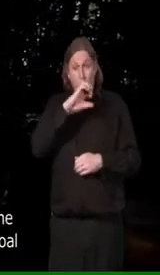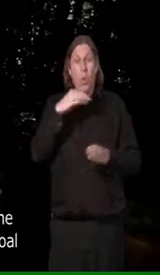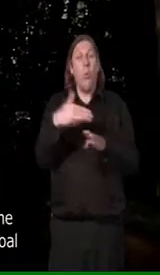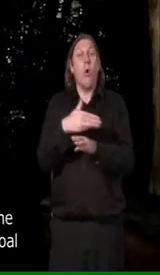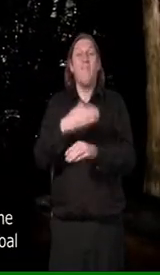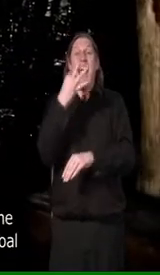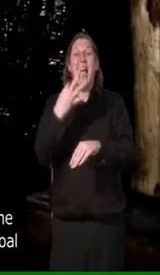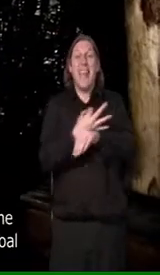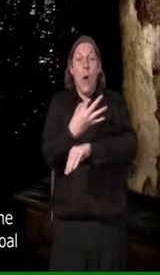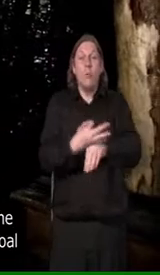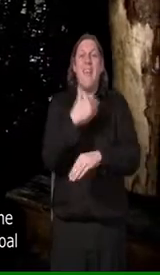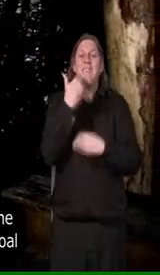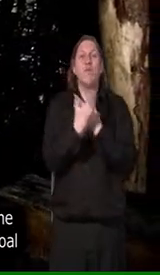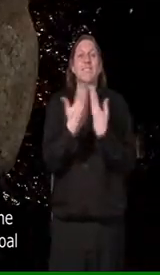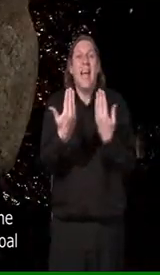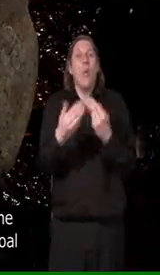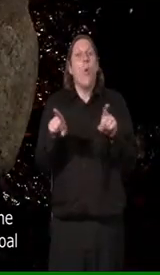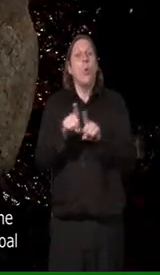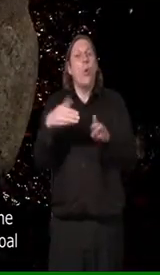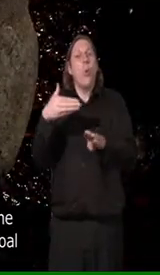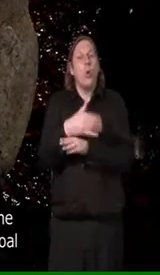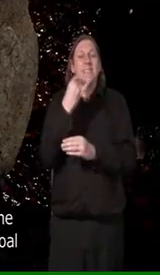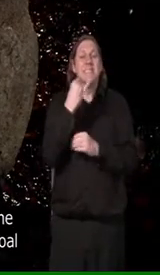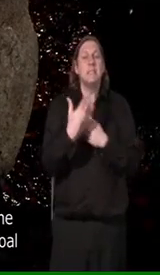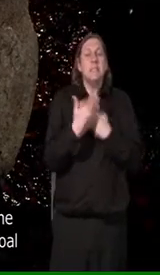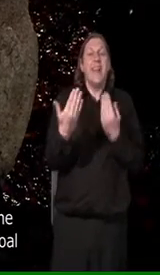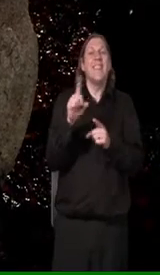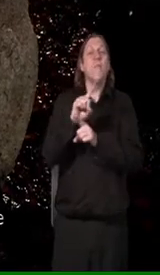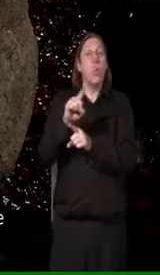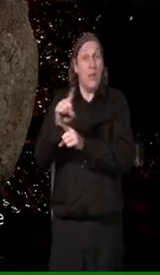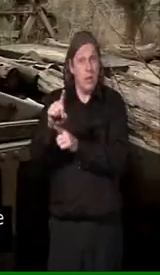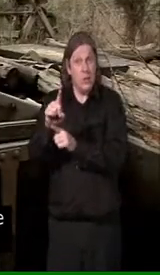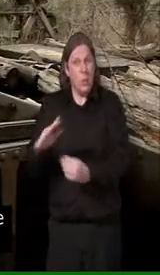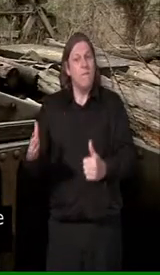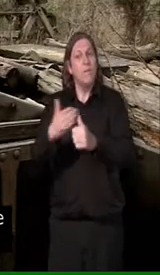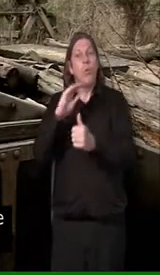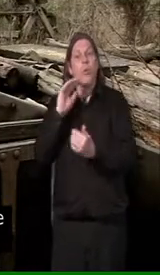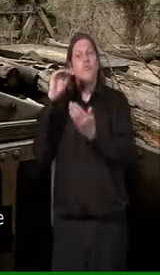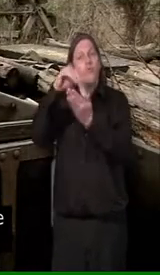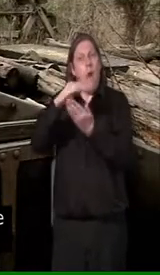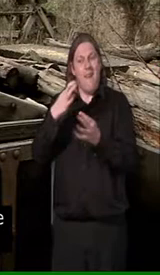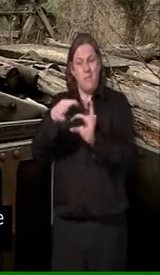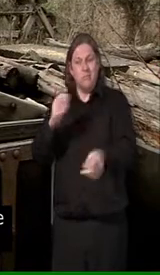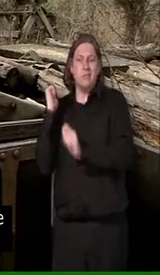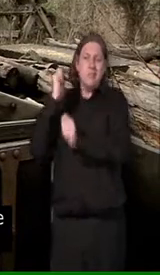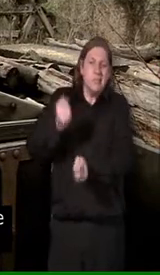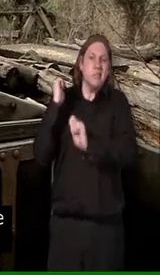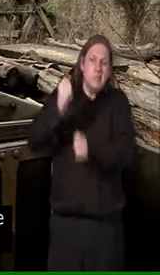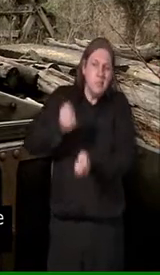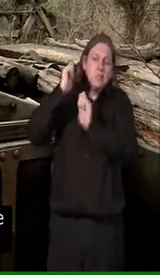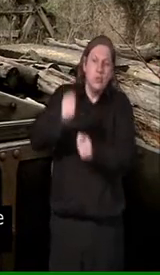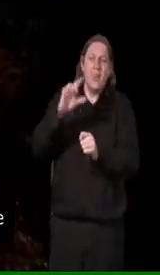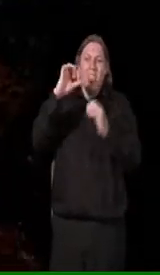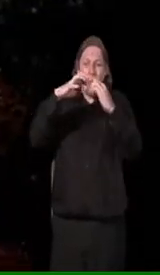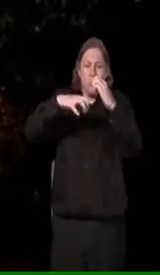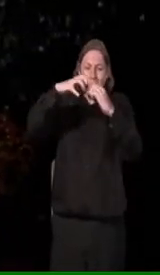of all, the miner, he would start undercutting the coal, using his hand pick in order to weaken the coal. And once soon the cutting process was complete, he would then rig up